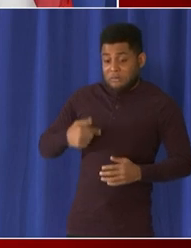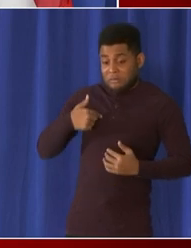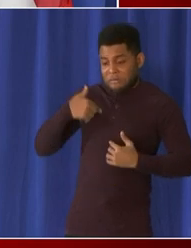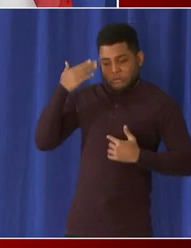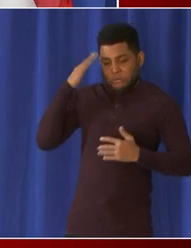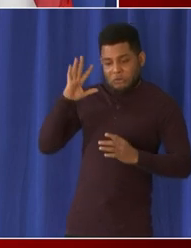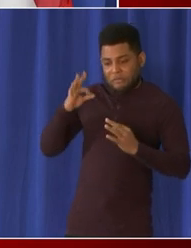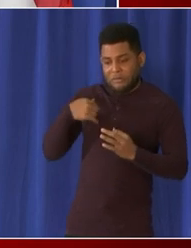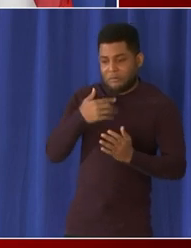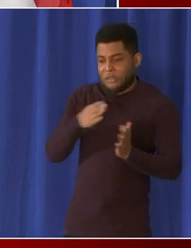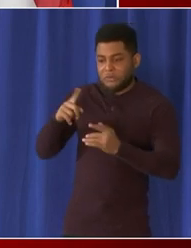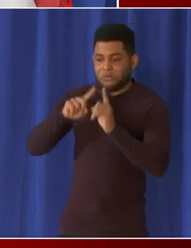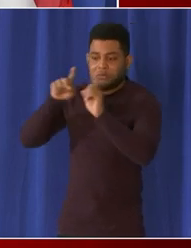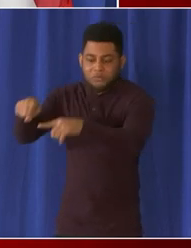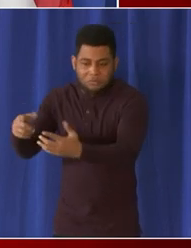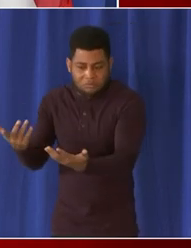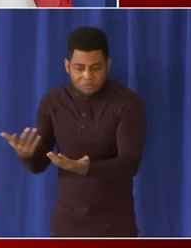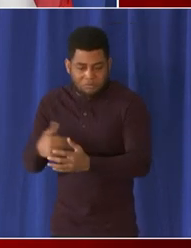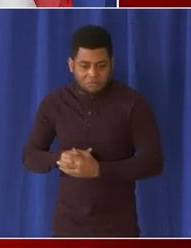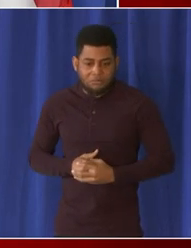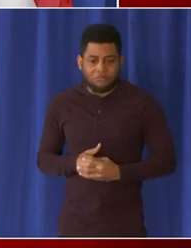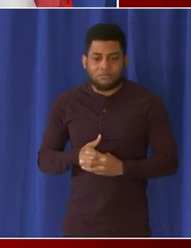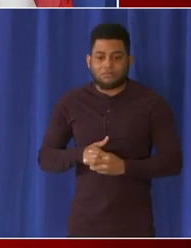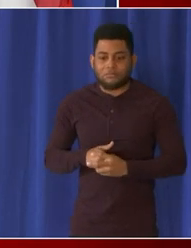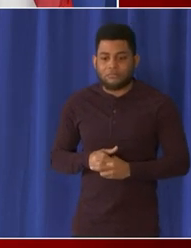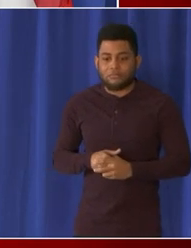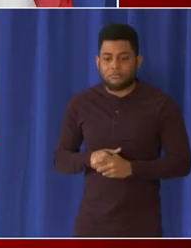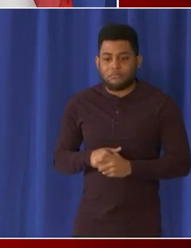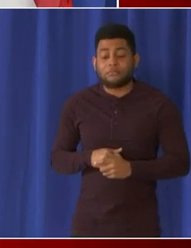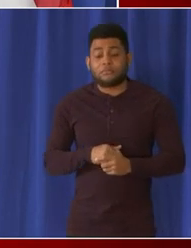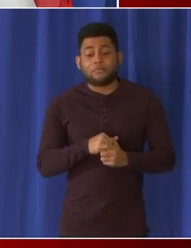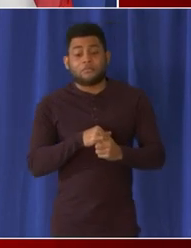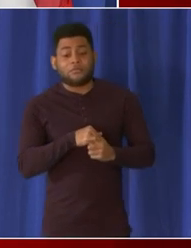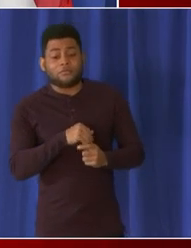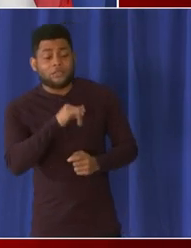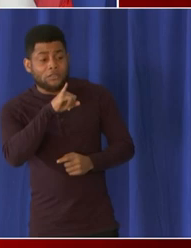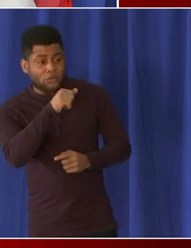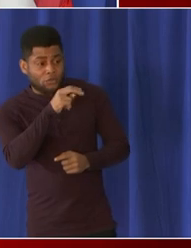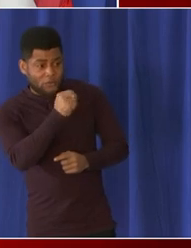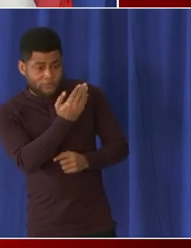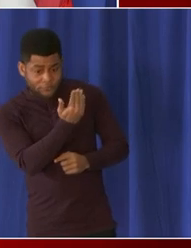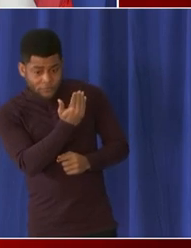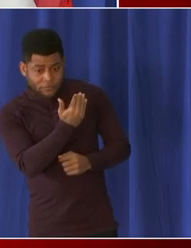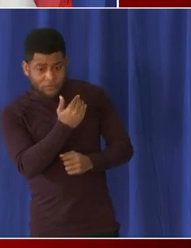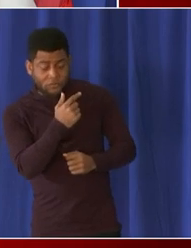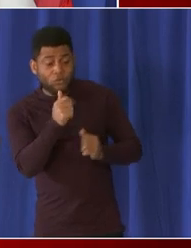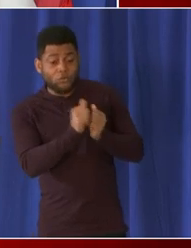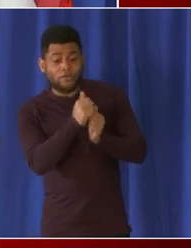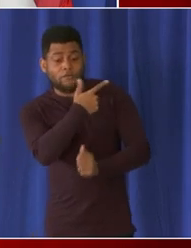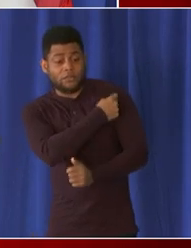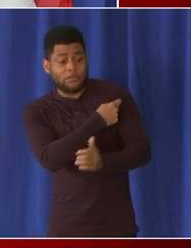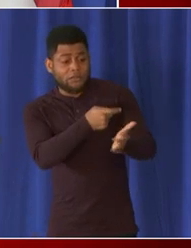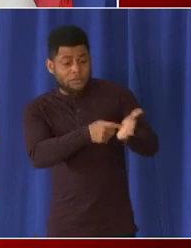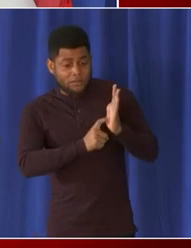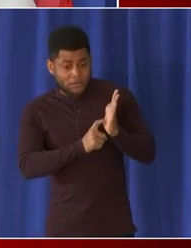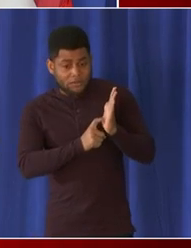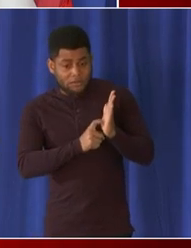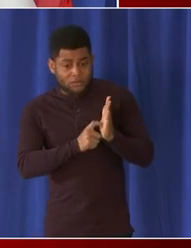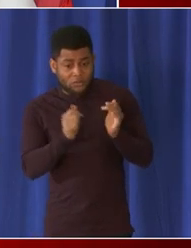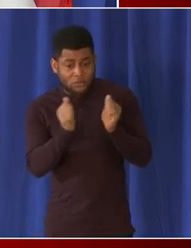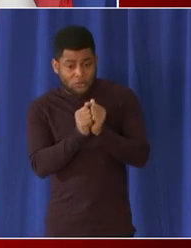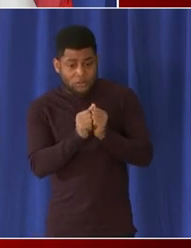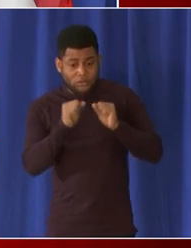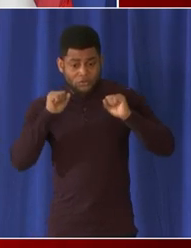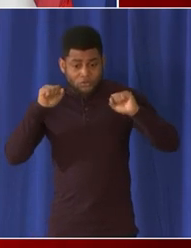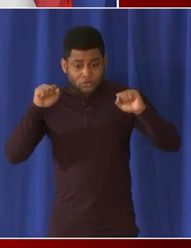the 15th in the vaccine mandate when it comes to to gyms i think we're pretty clear for gyms memberships places